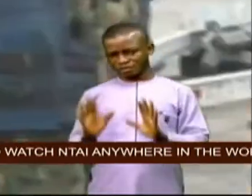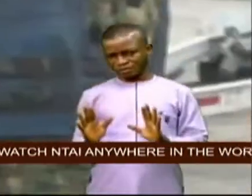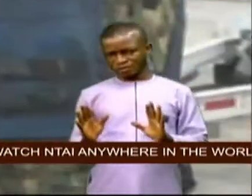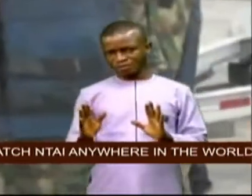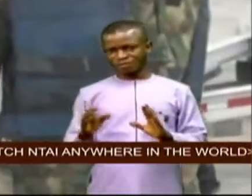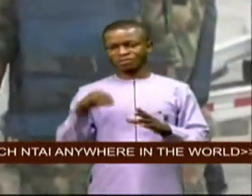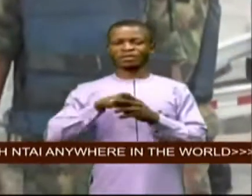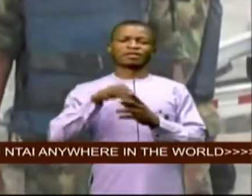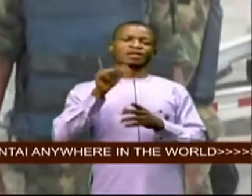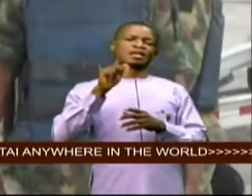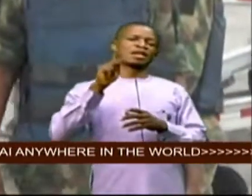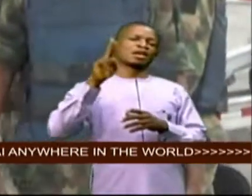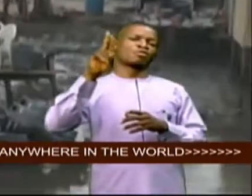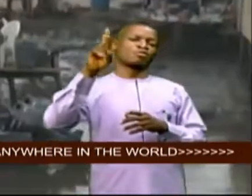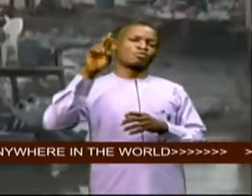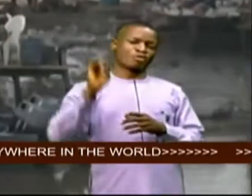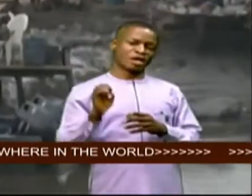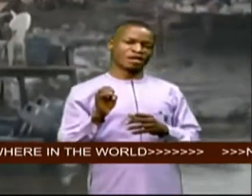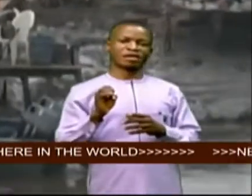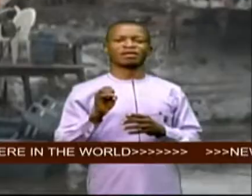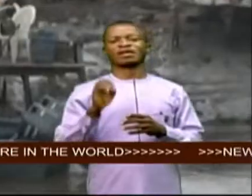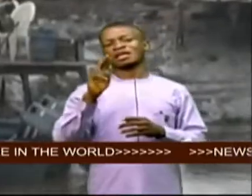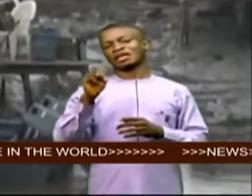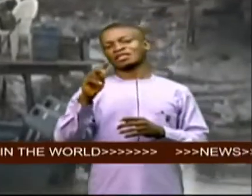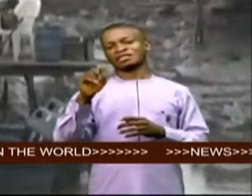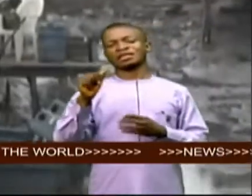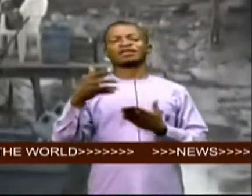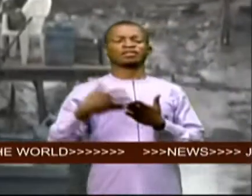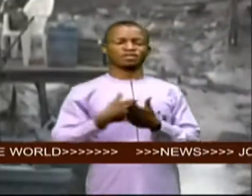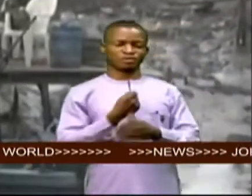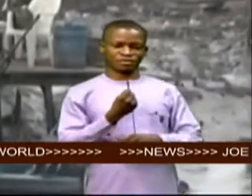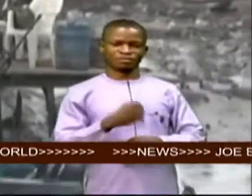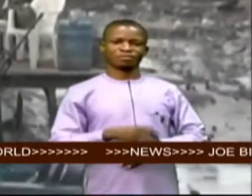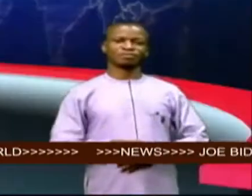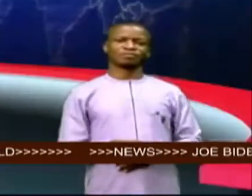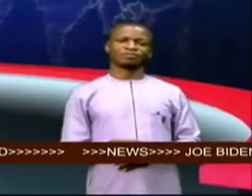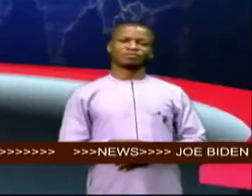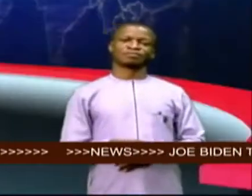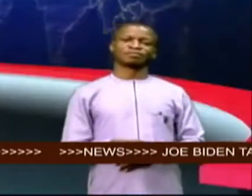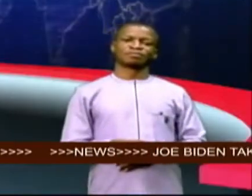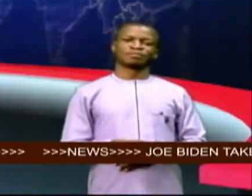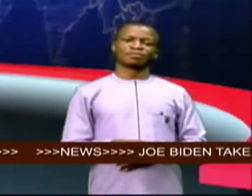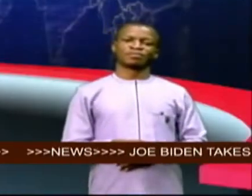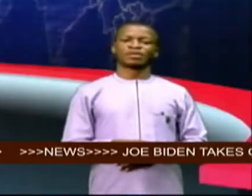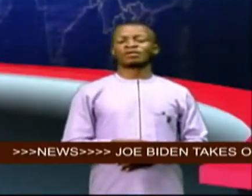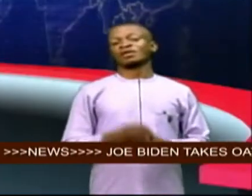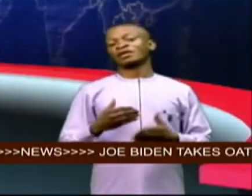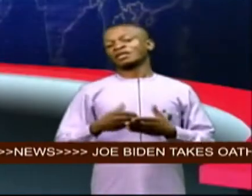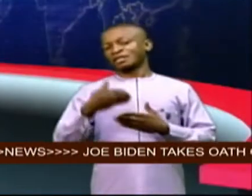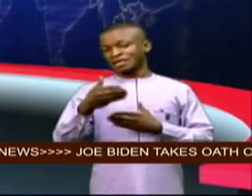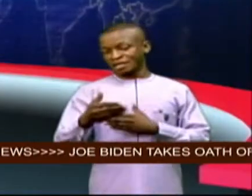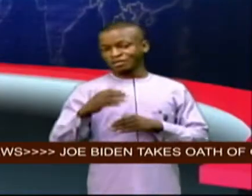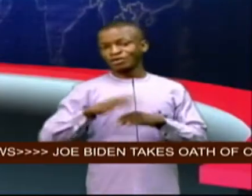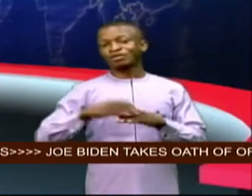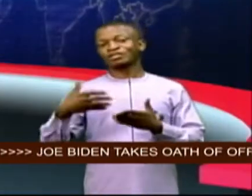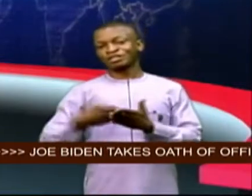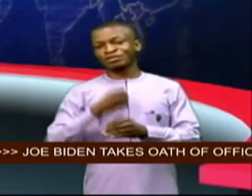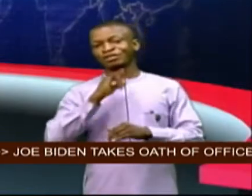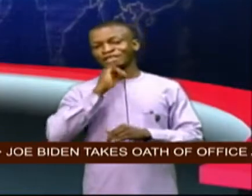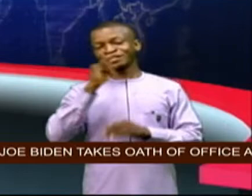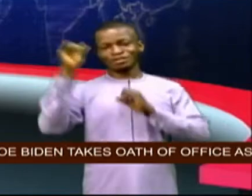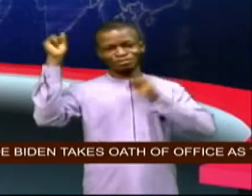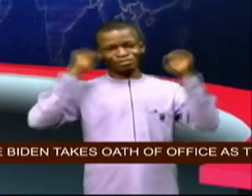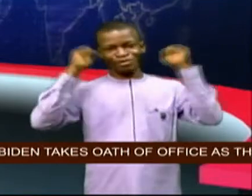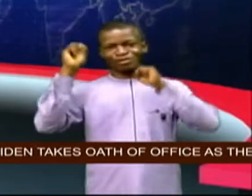in akure olubukola aduo nta news and next on the news is sports